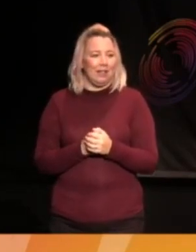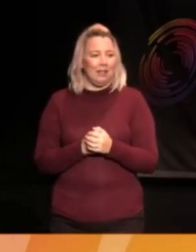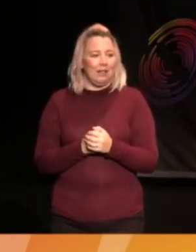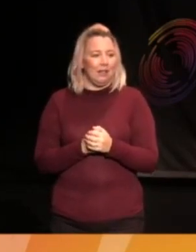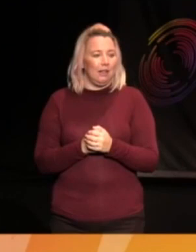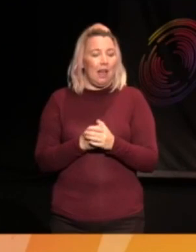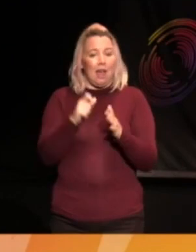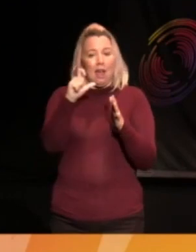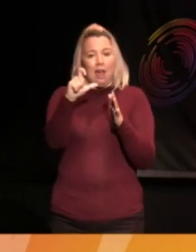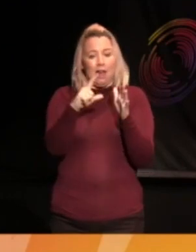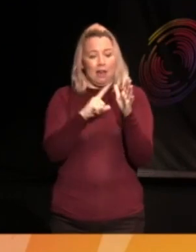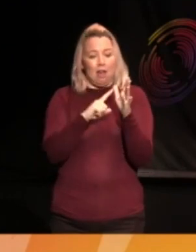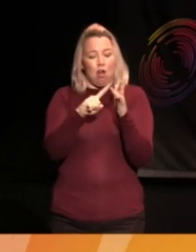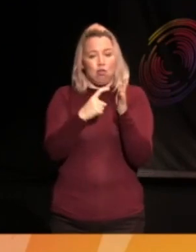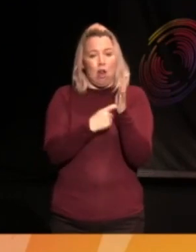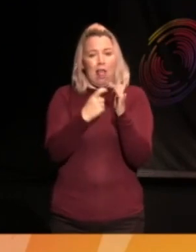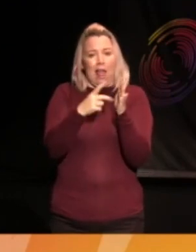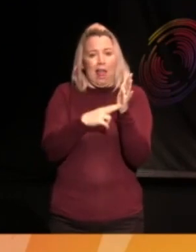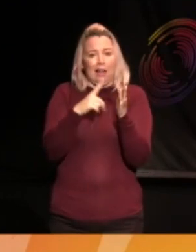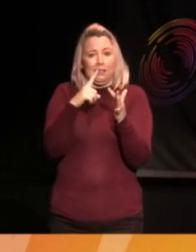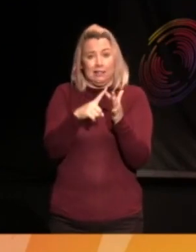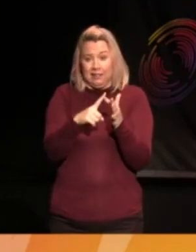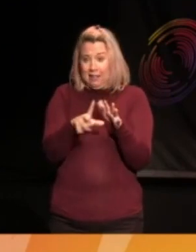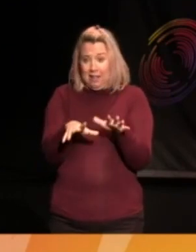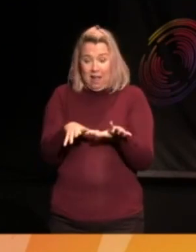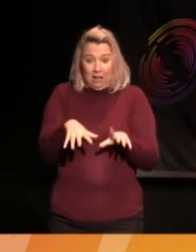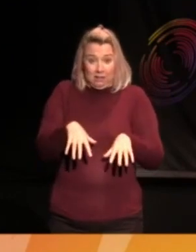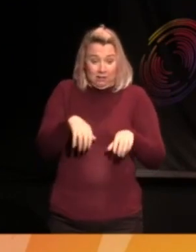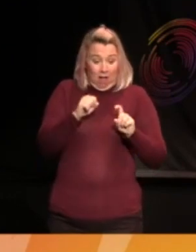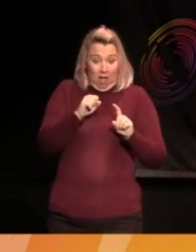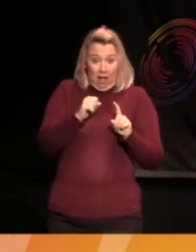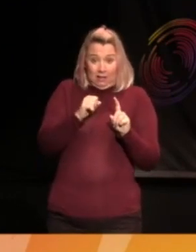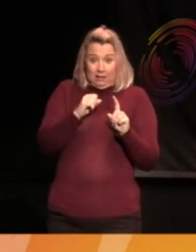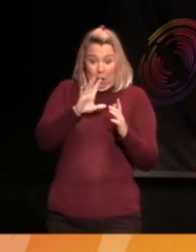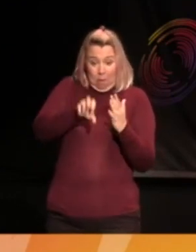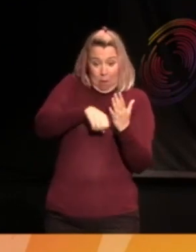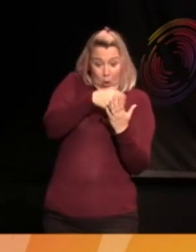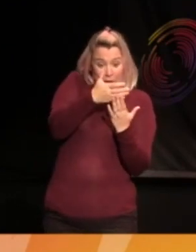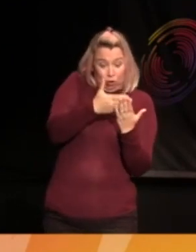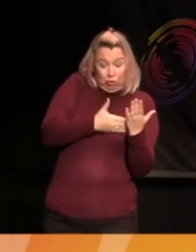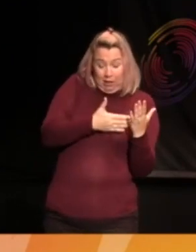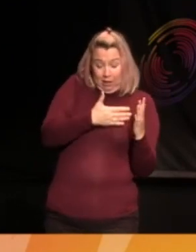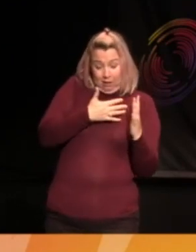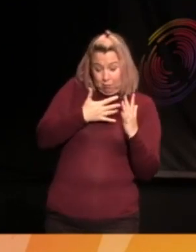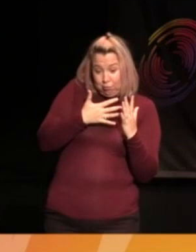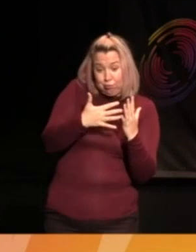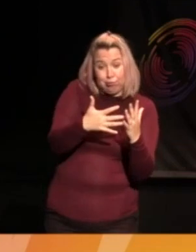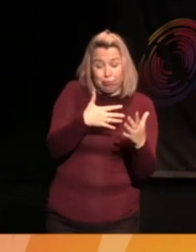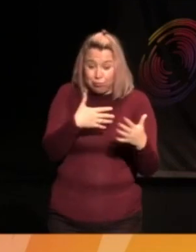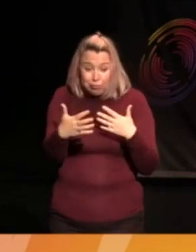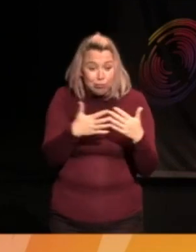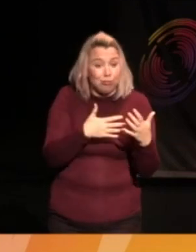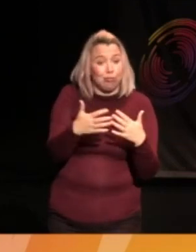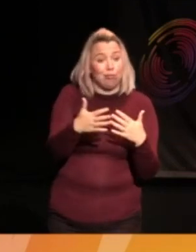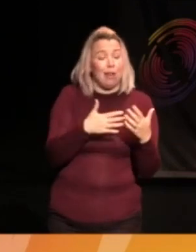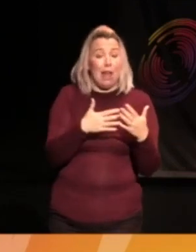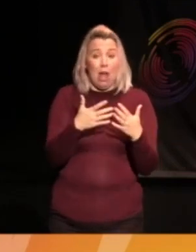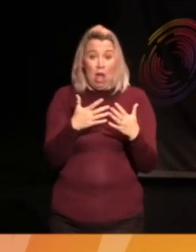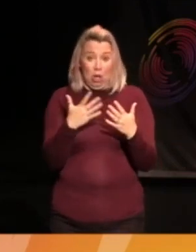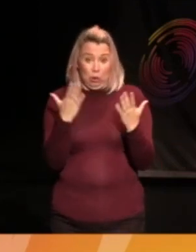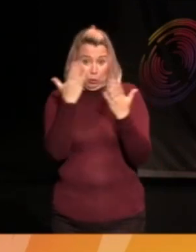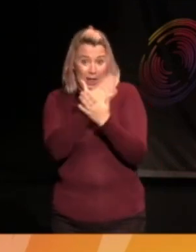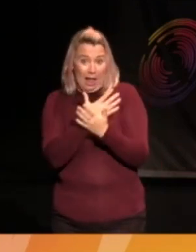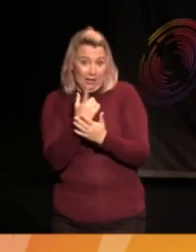Caroline, who's driven the poetry right from beginning, middle and end, led by Simon Armitage. And, of course, the last night is tonight. It's been absolutely